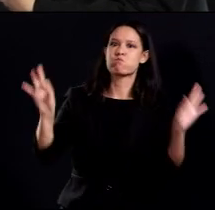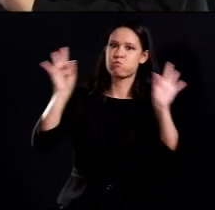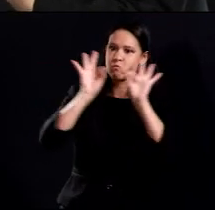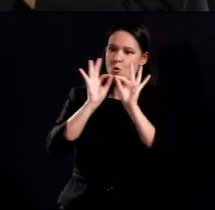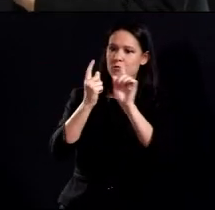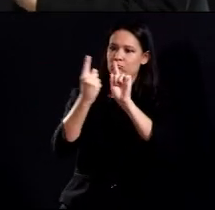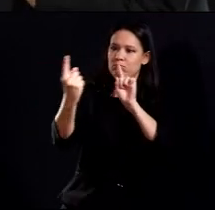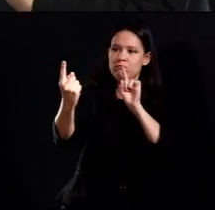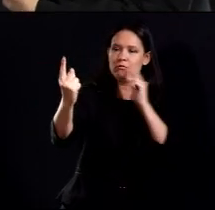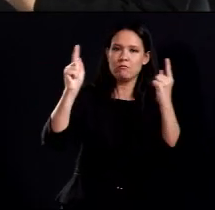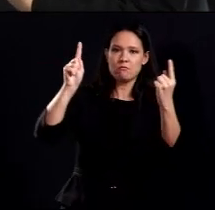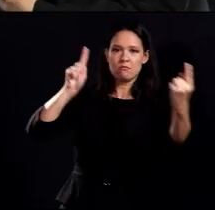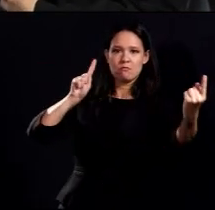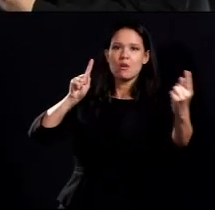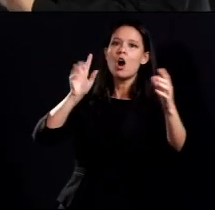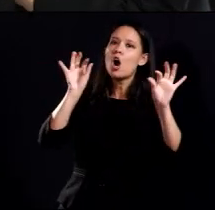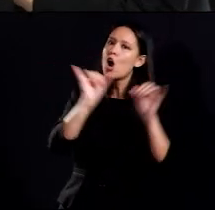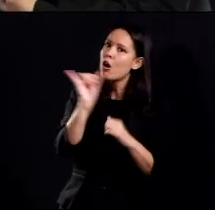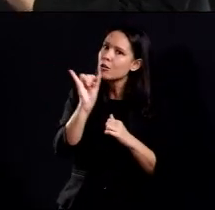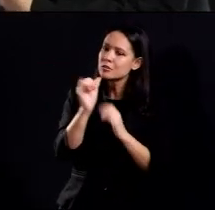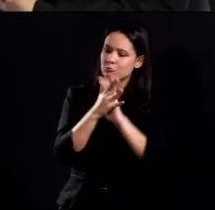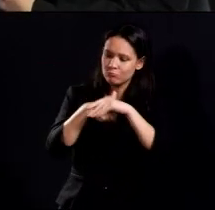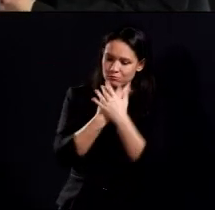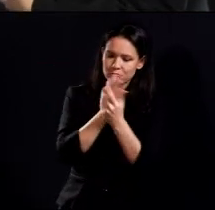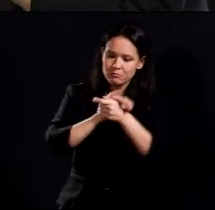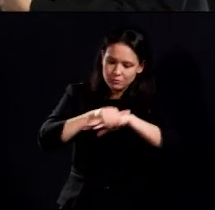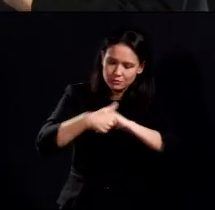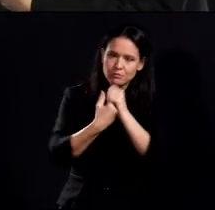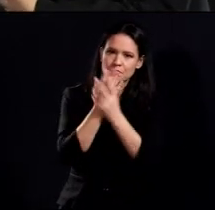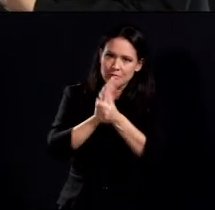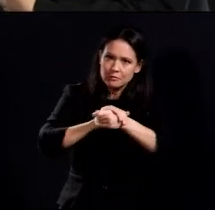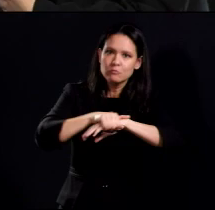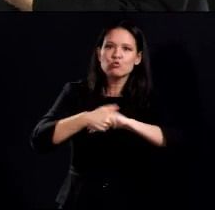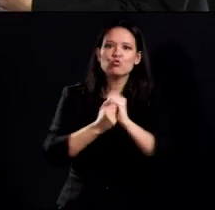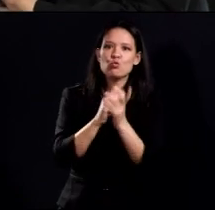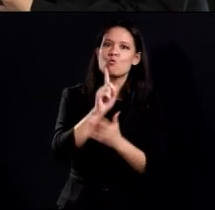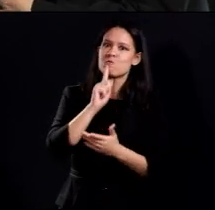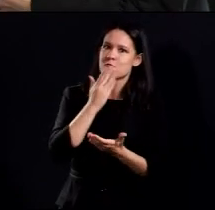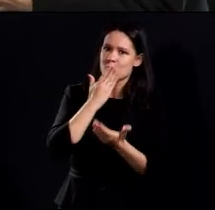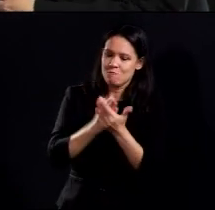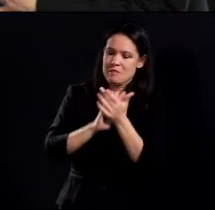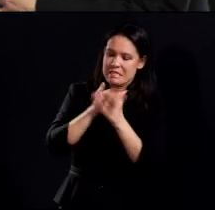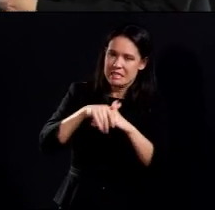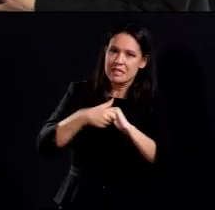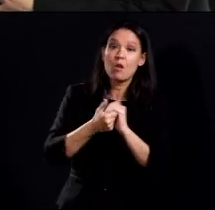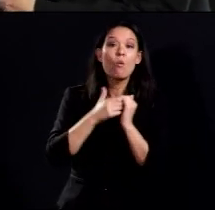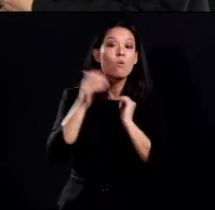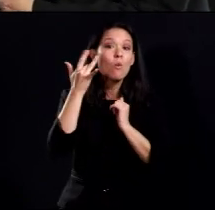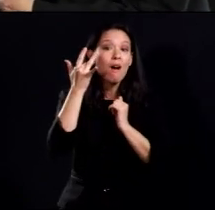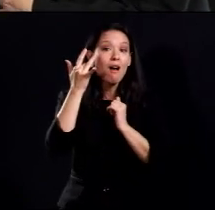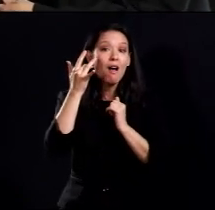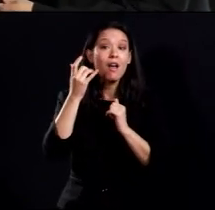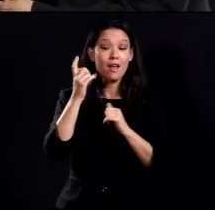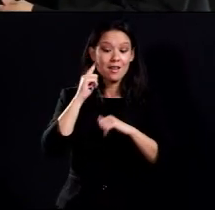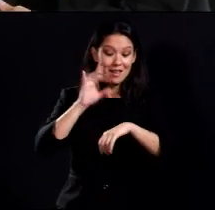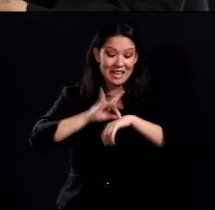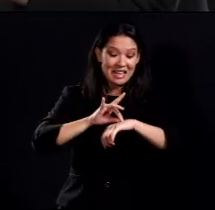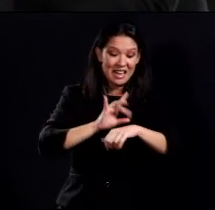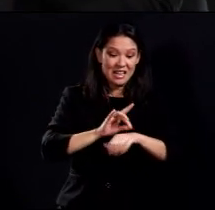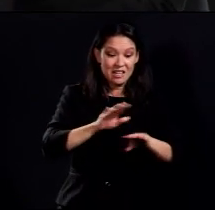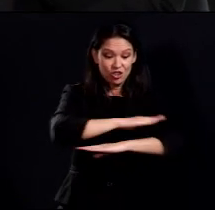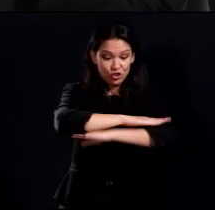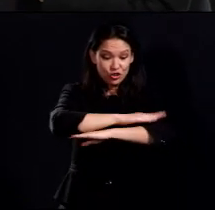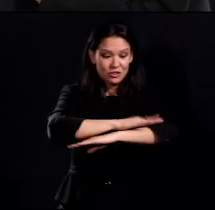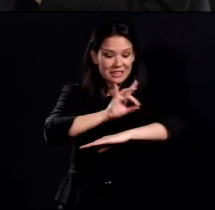distancing. Make sure you're washing your hands very thoroughly because we know that this virus can survive for some time on surfaces,